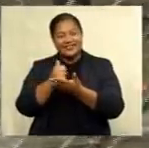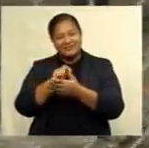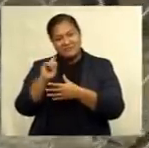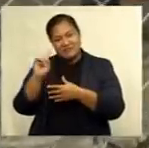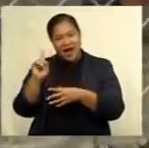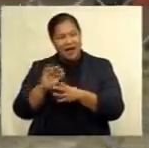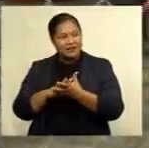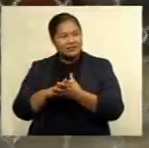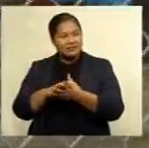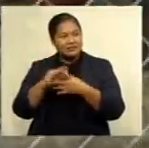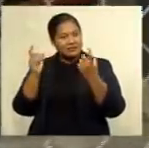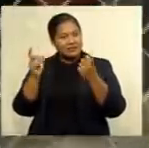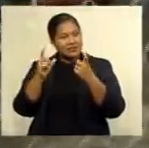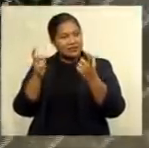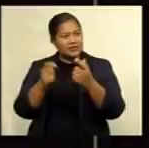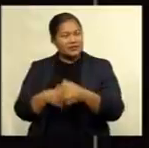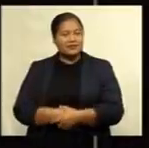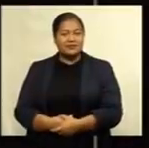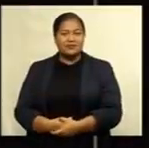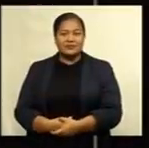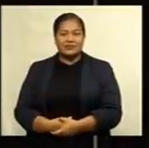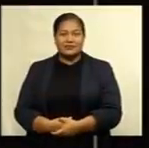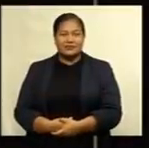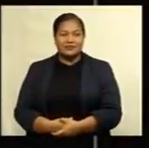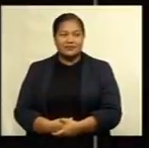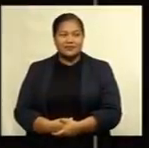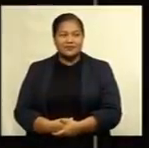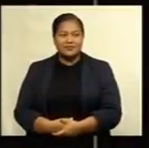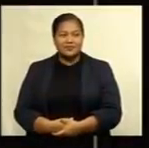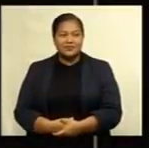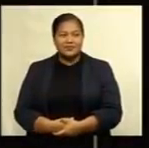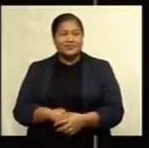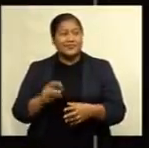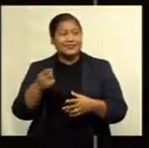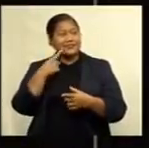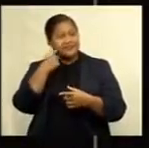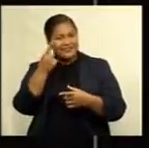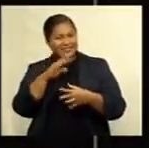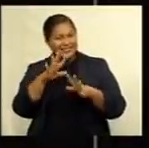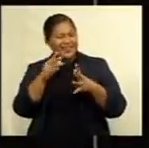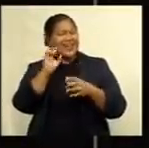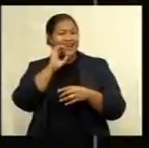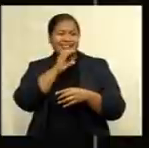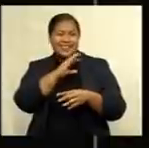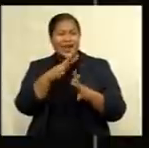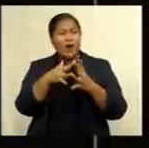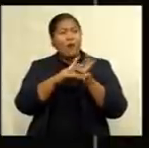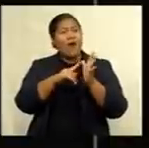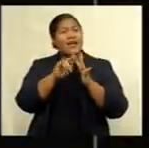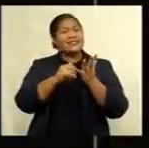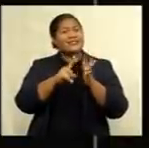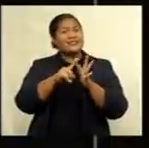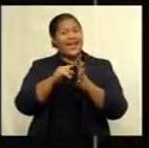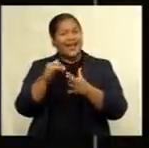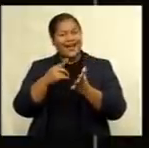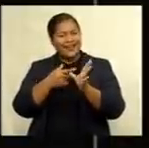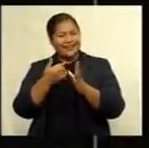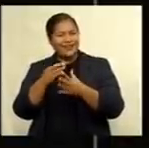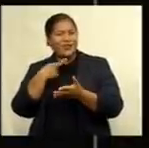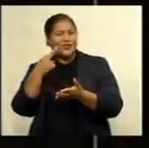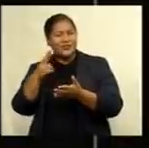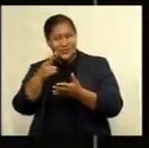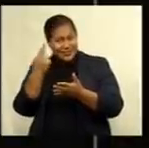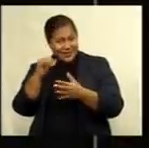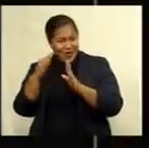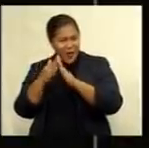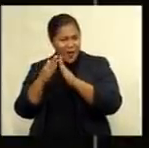Venina Rakautonga FBC Sports. Watching his cousin Waysia Nadungu return home with an Olympic gold medal it's a